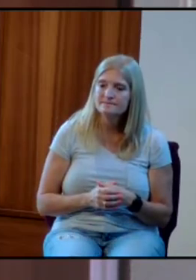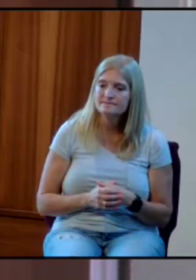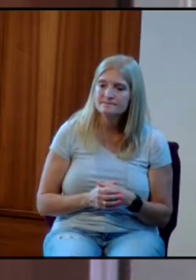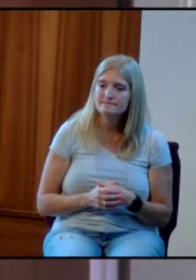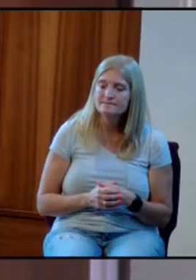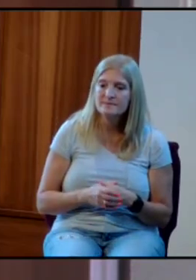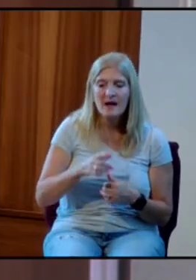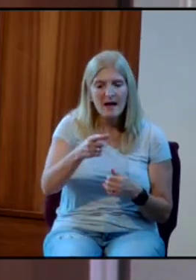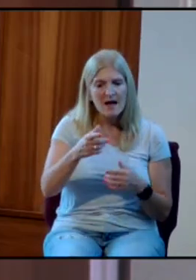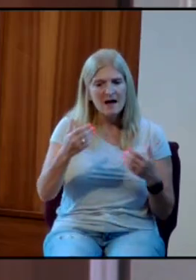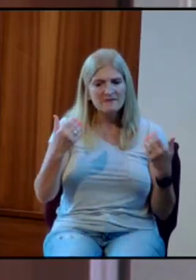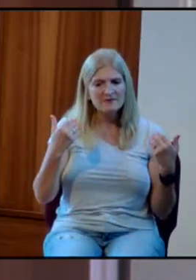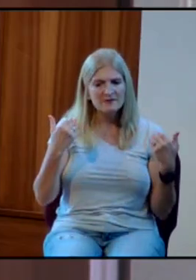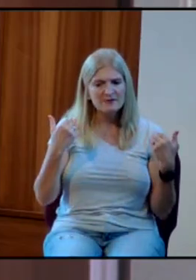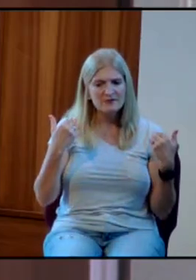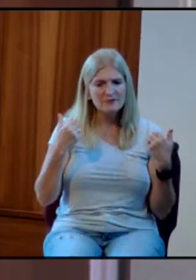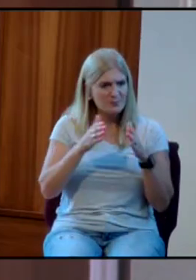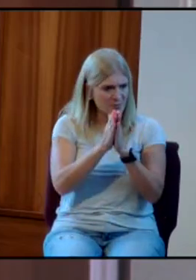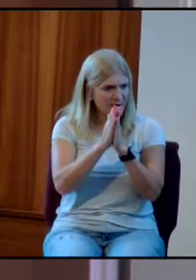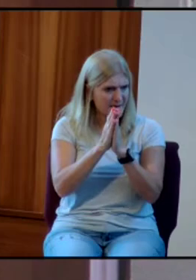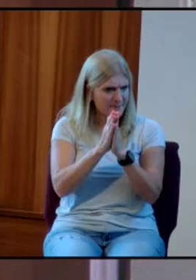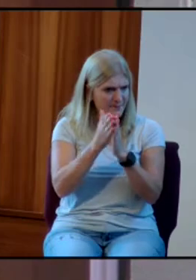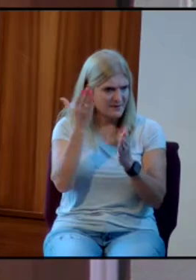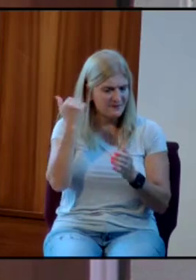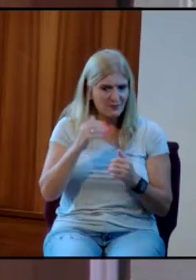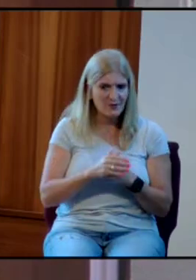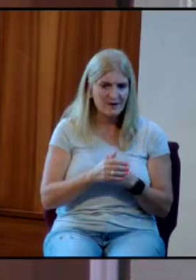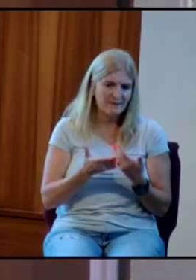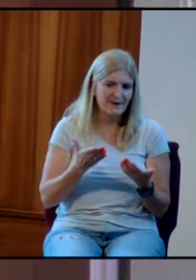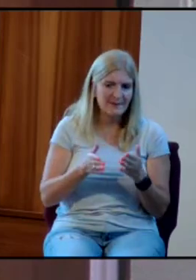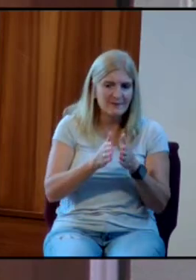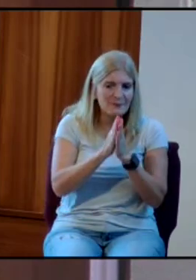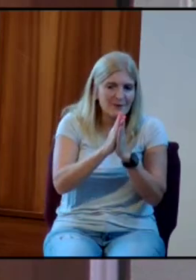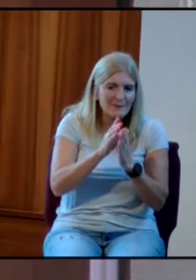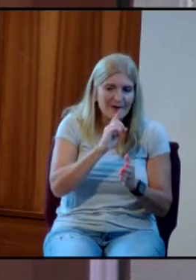Have you ever prayed and really not prayed?